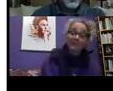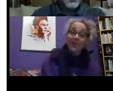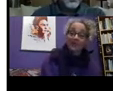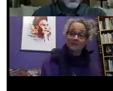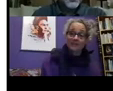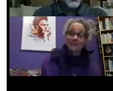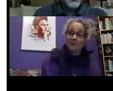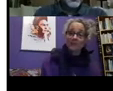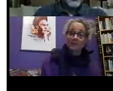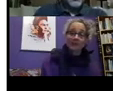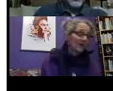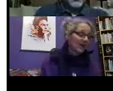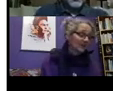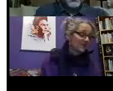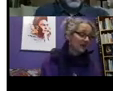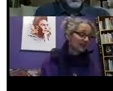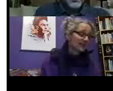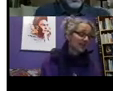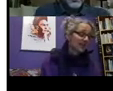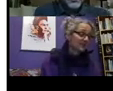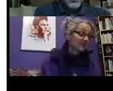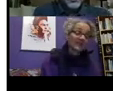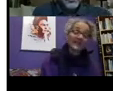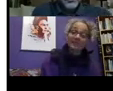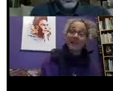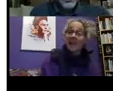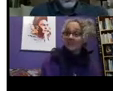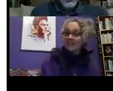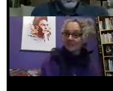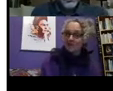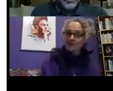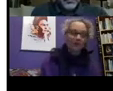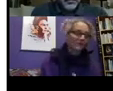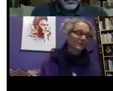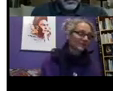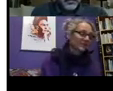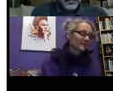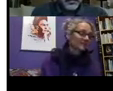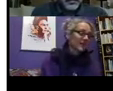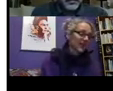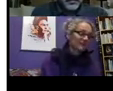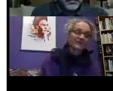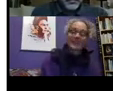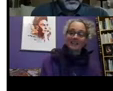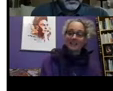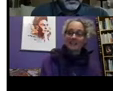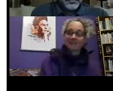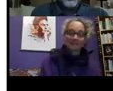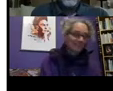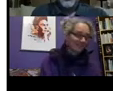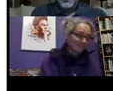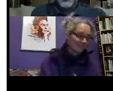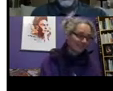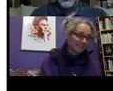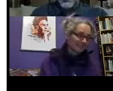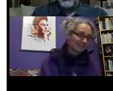over the lives of disabled people, and the quality of lives that we live, and our own goals in terms of being healthy and active